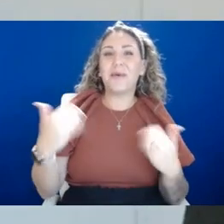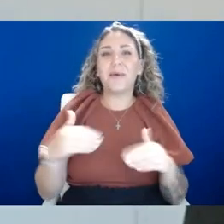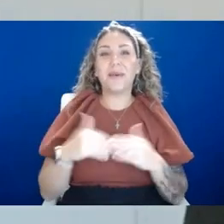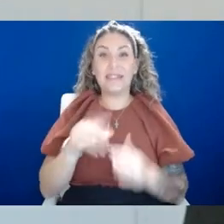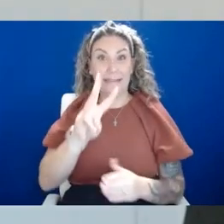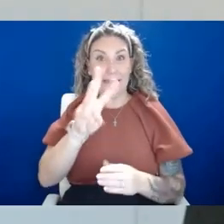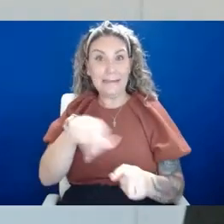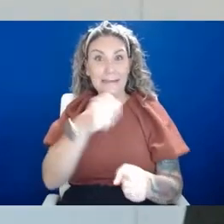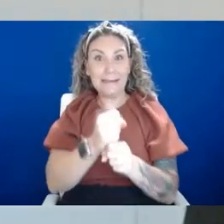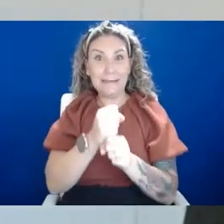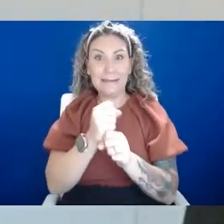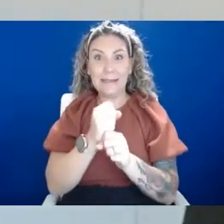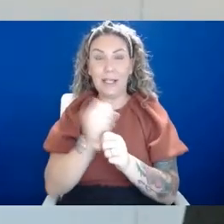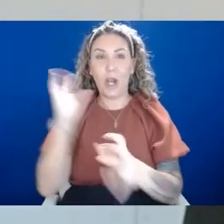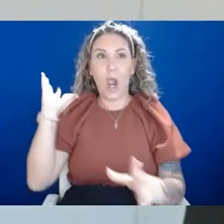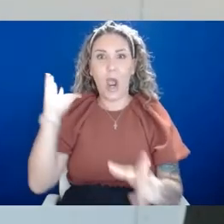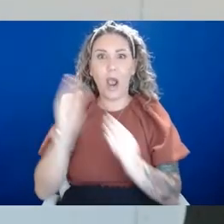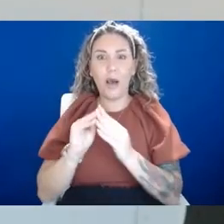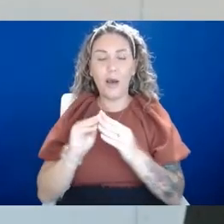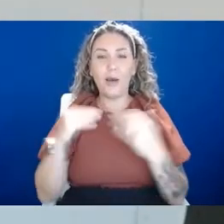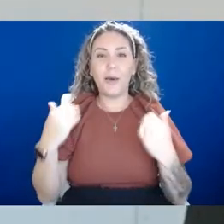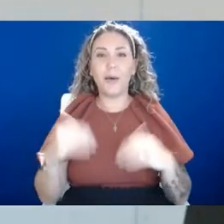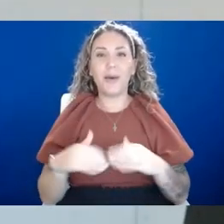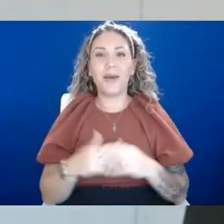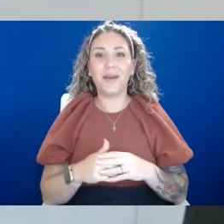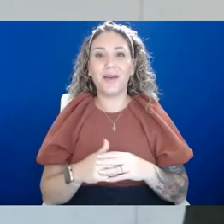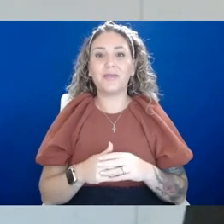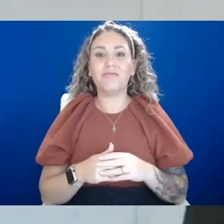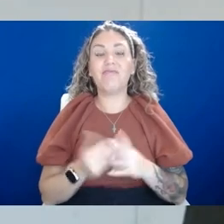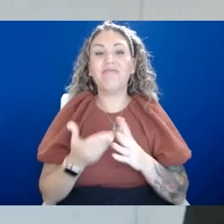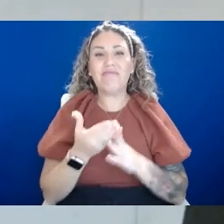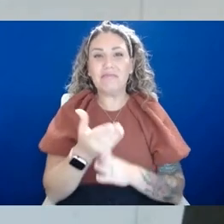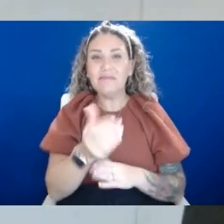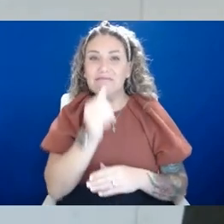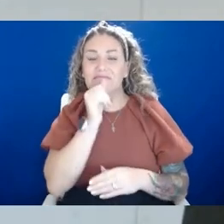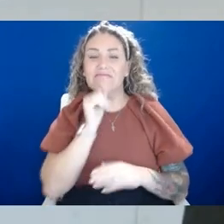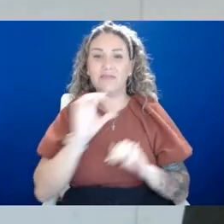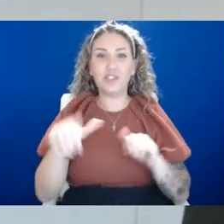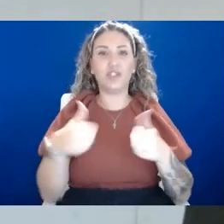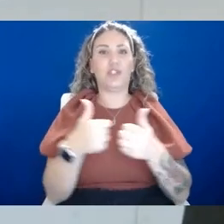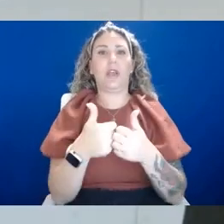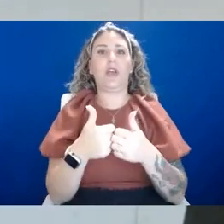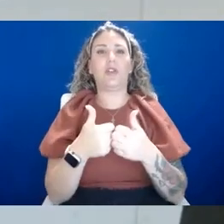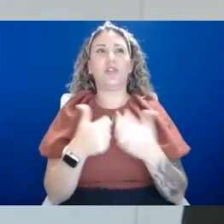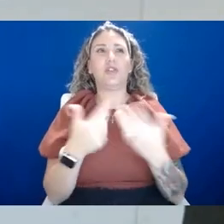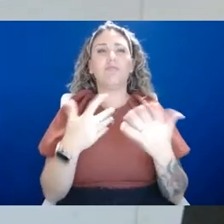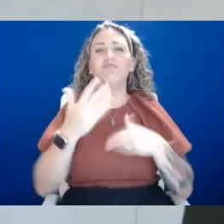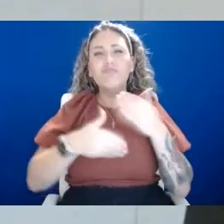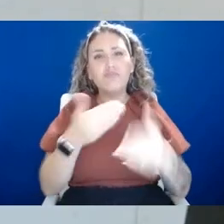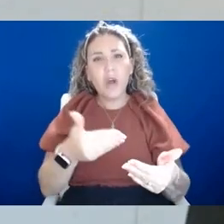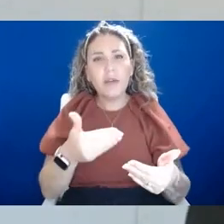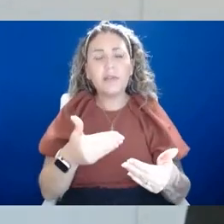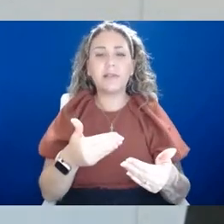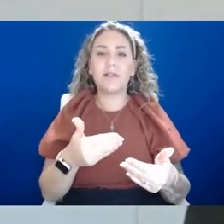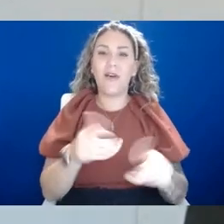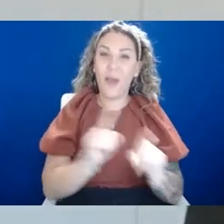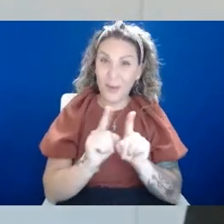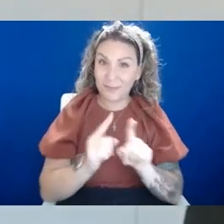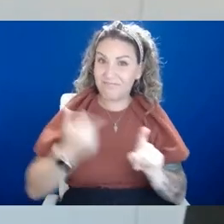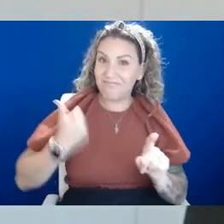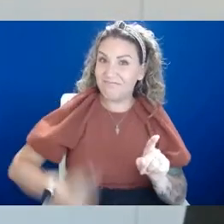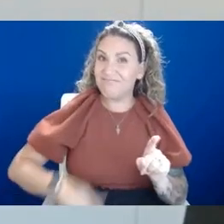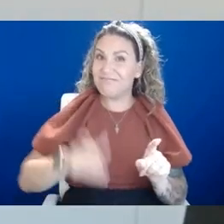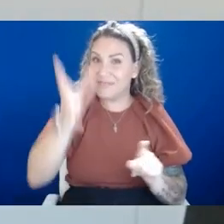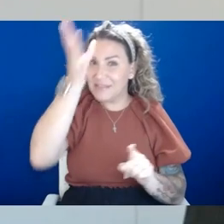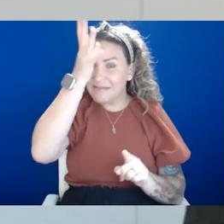years and, you know, I had to go through a very challenging process because I'm also a dad. Even